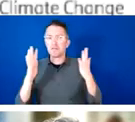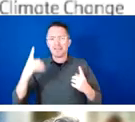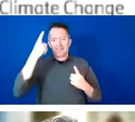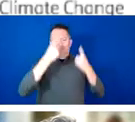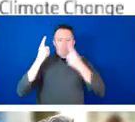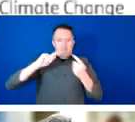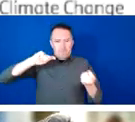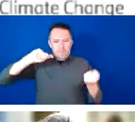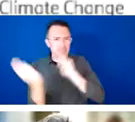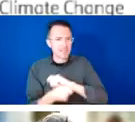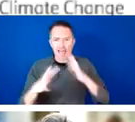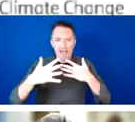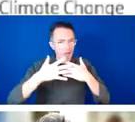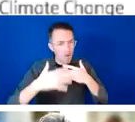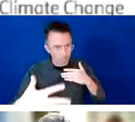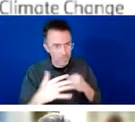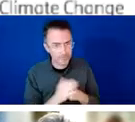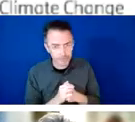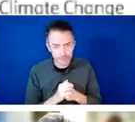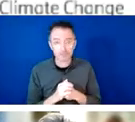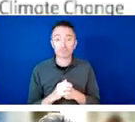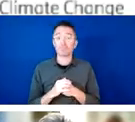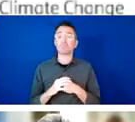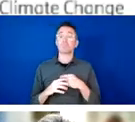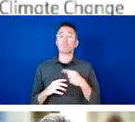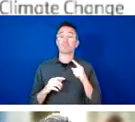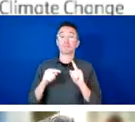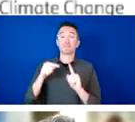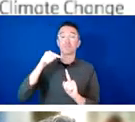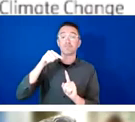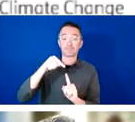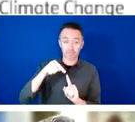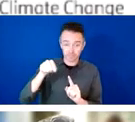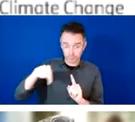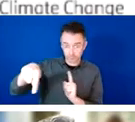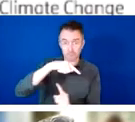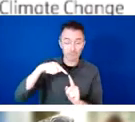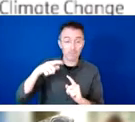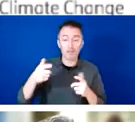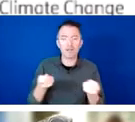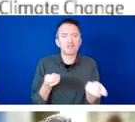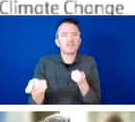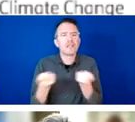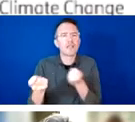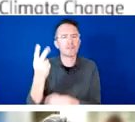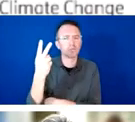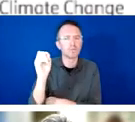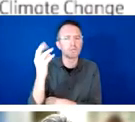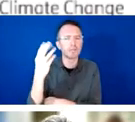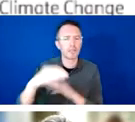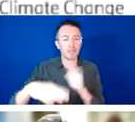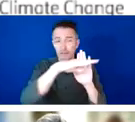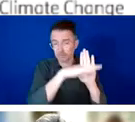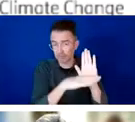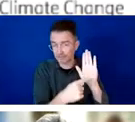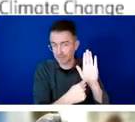serving as co-chair for FP2030's reference group, is really excited to be part of. Excellency friends, we